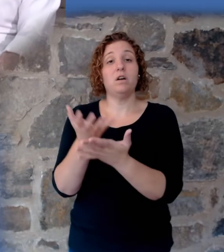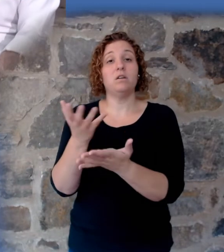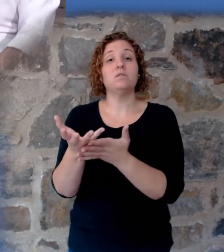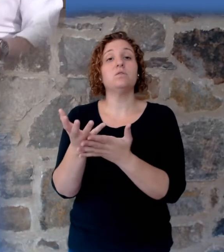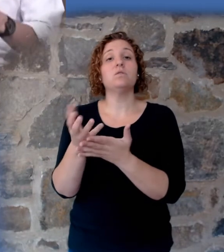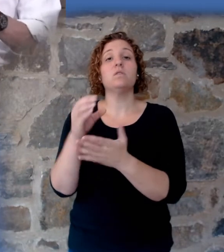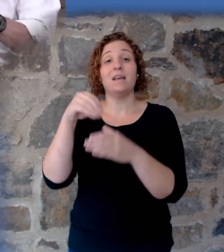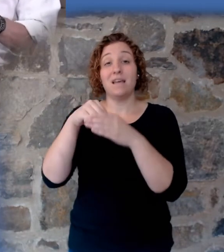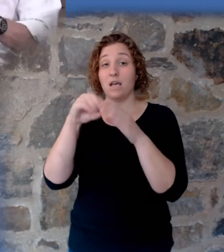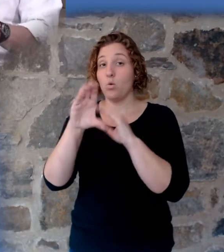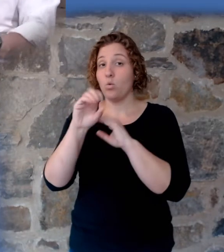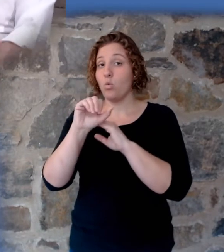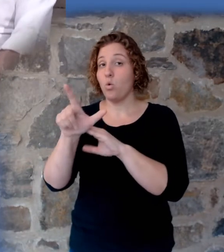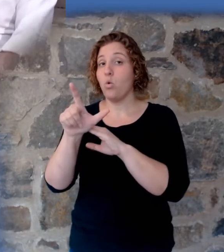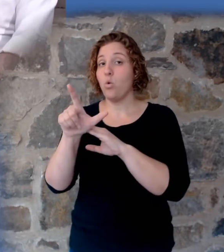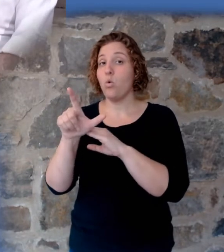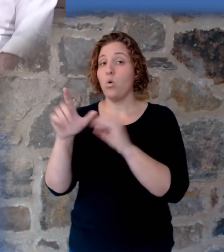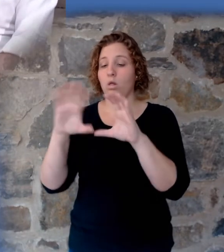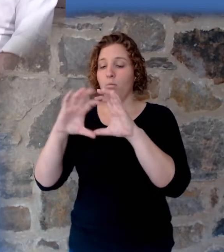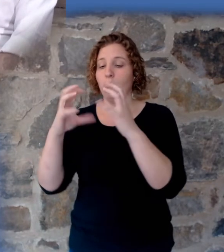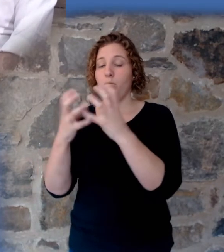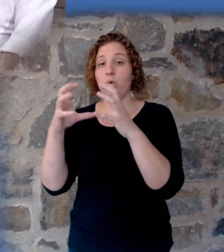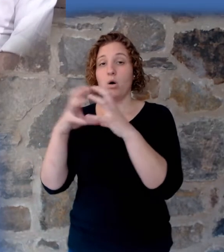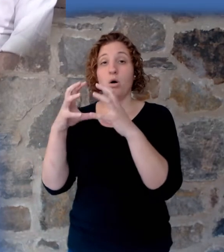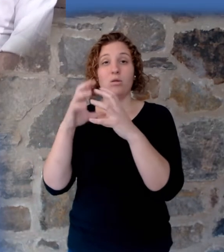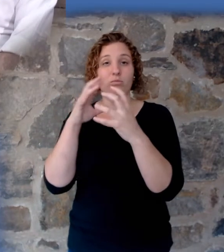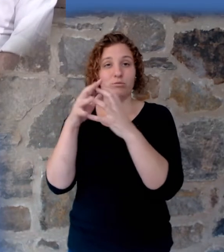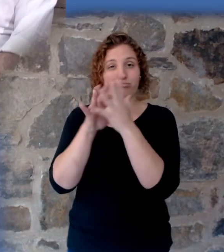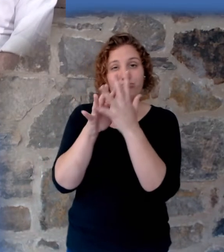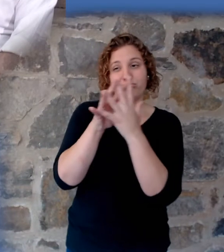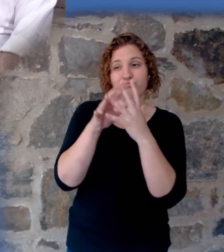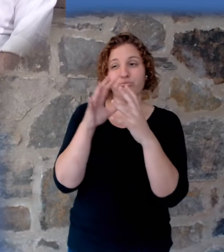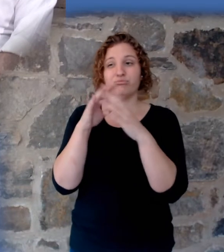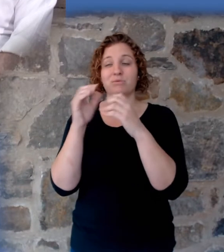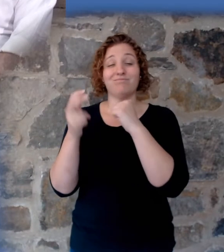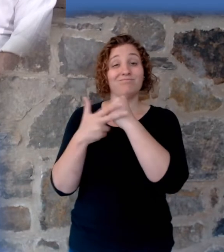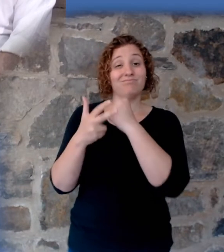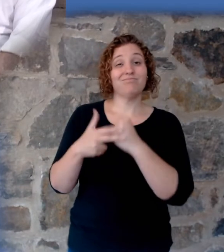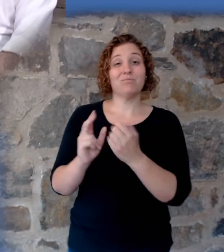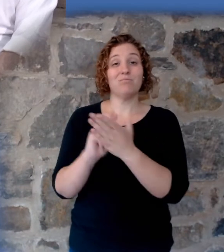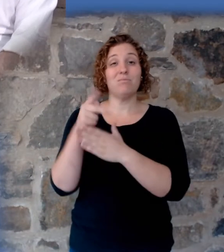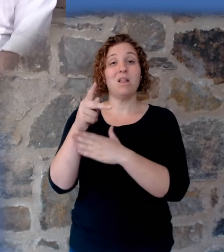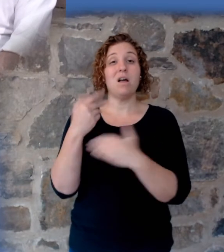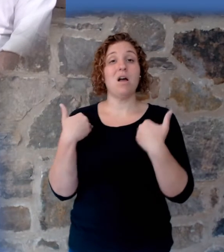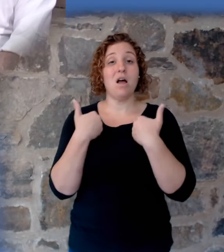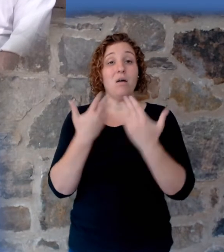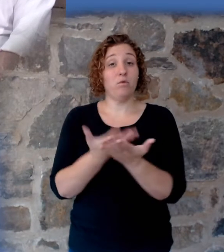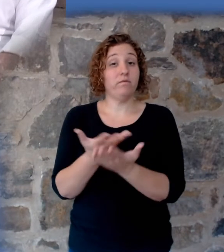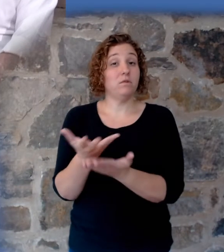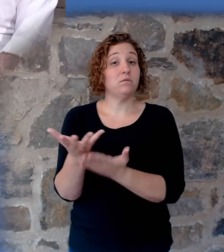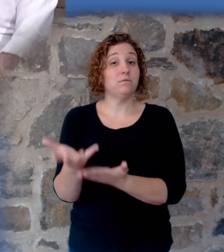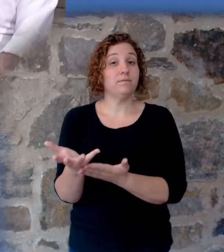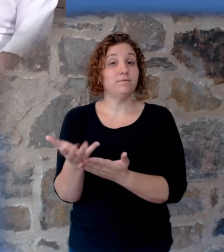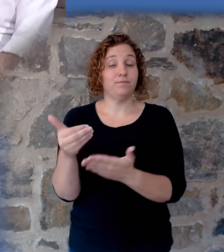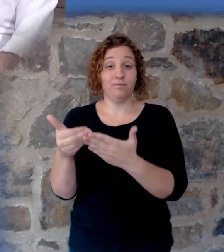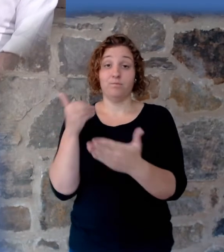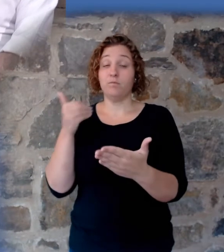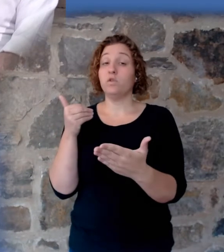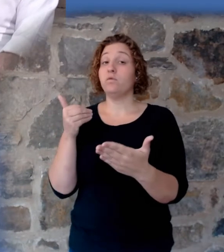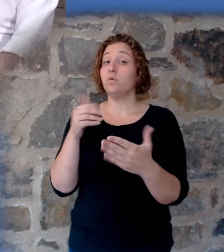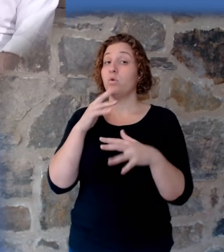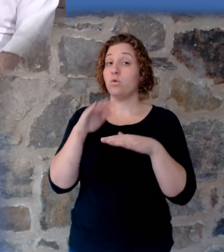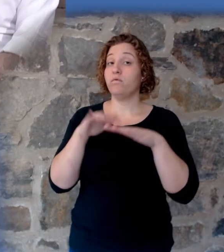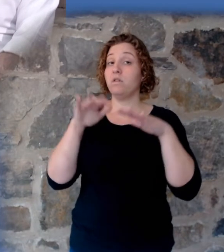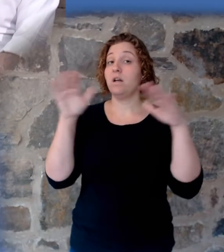cobalts which are rounded masses of matted and exceptionally well-preserved plant and animal fossils pre-flood existence, including marine